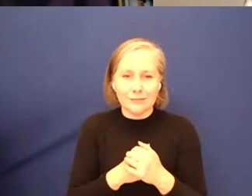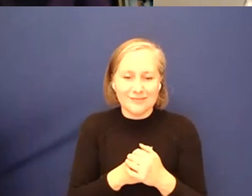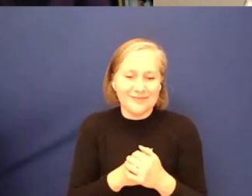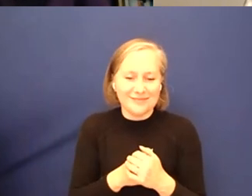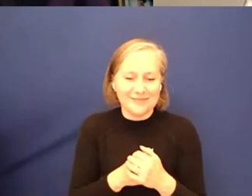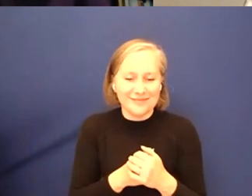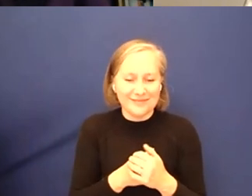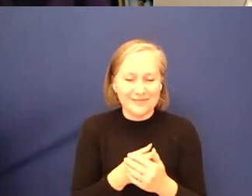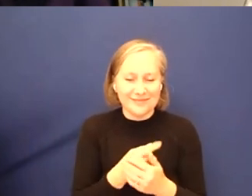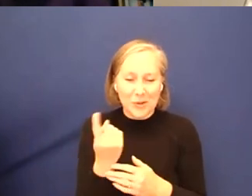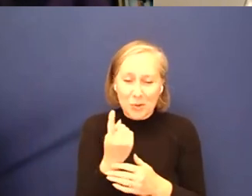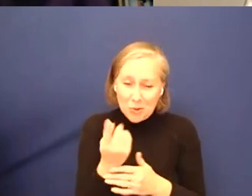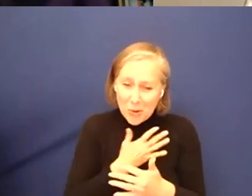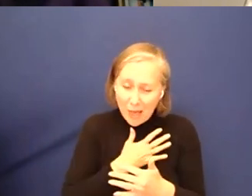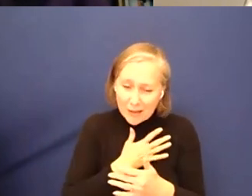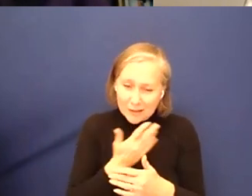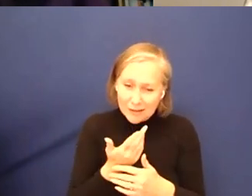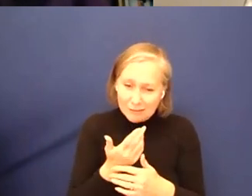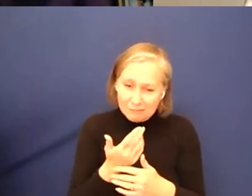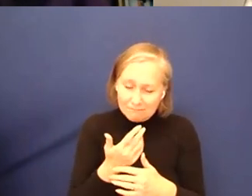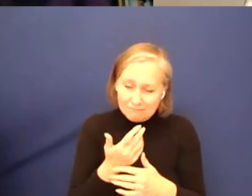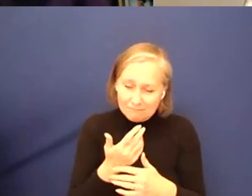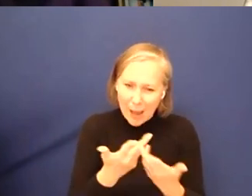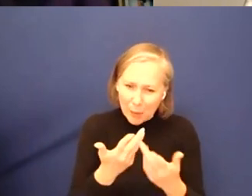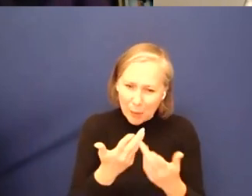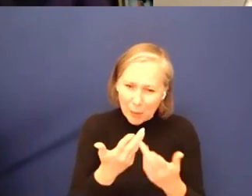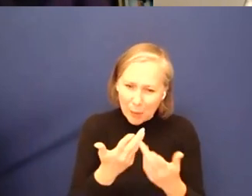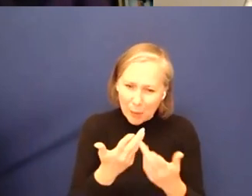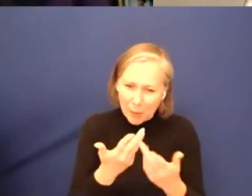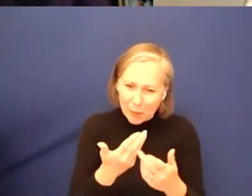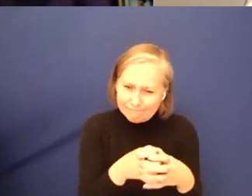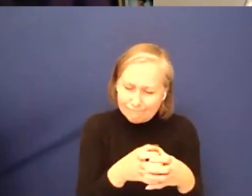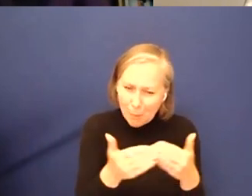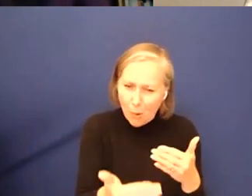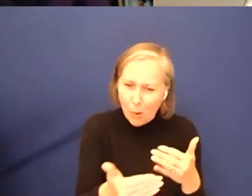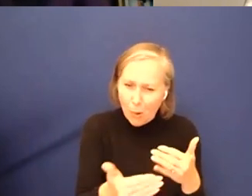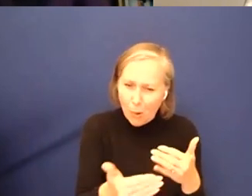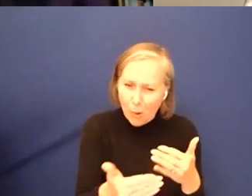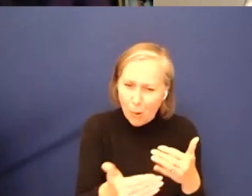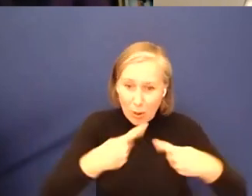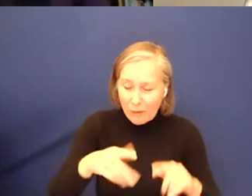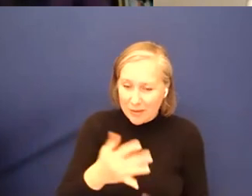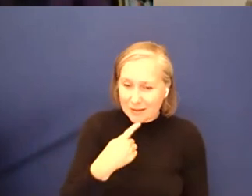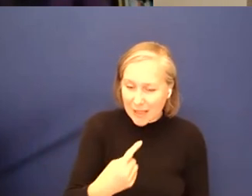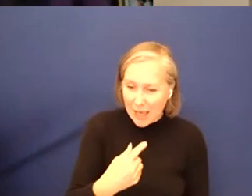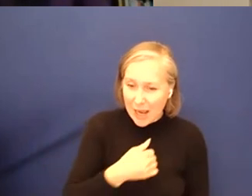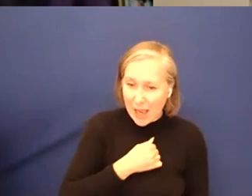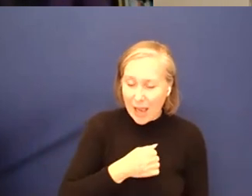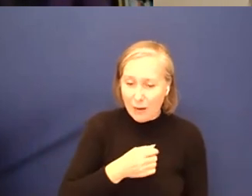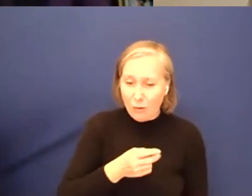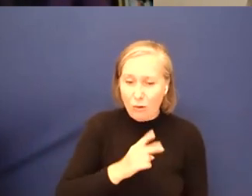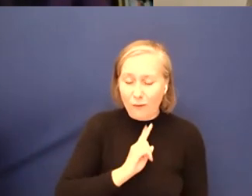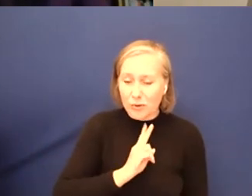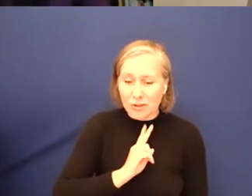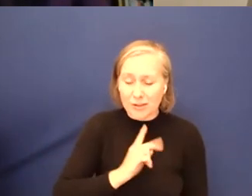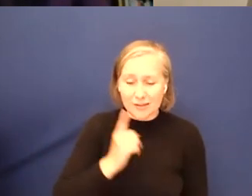like to come in? How do we collaborate and harness? So I think what we've all said is that our voices haven't